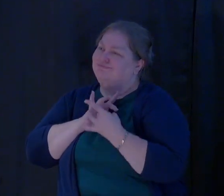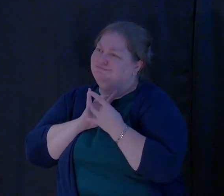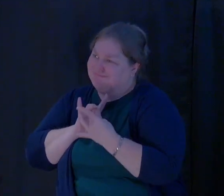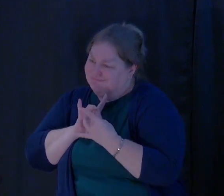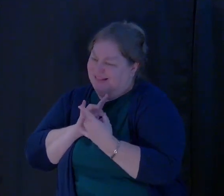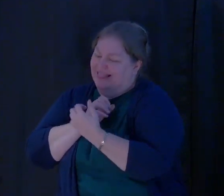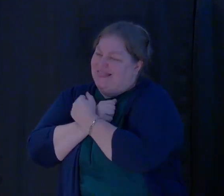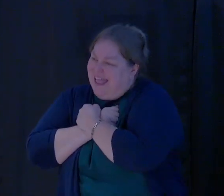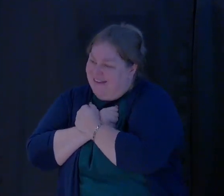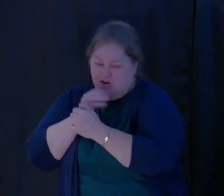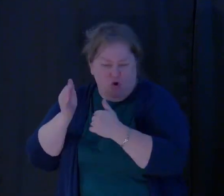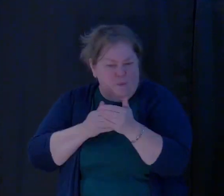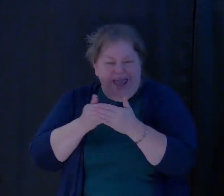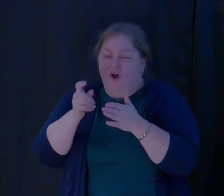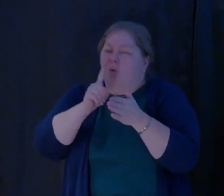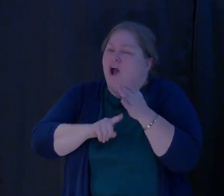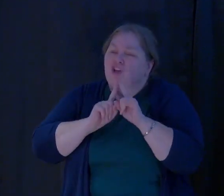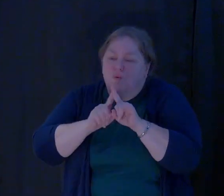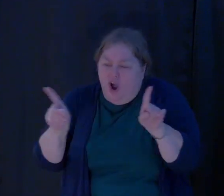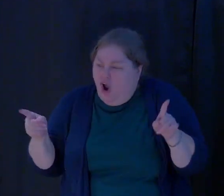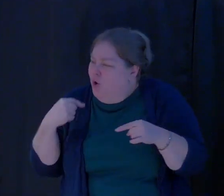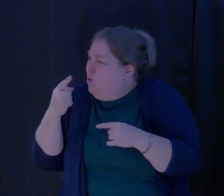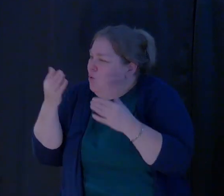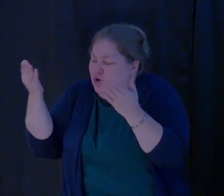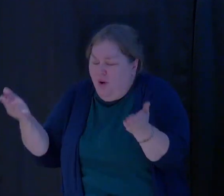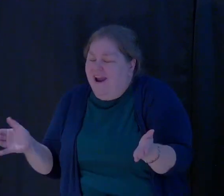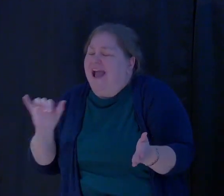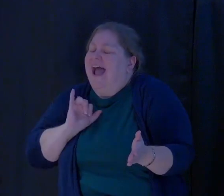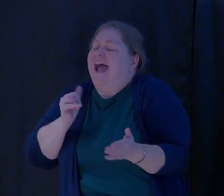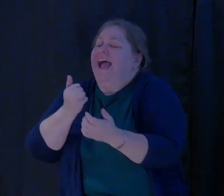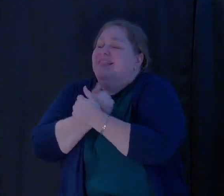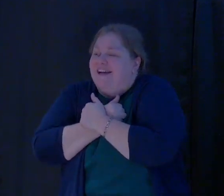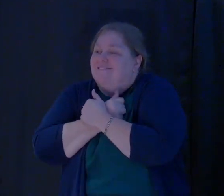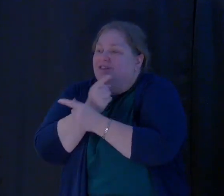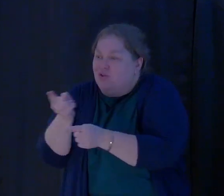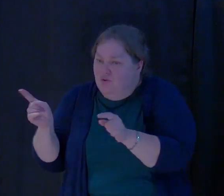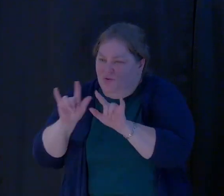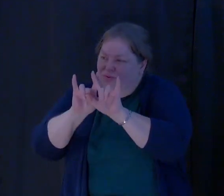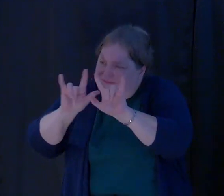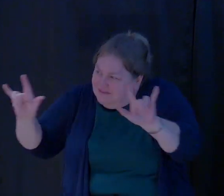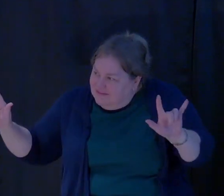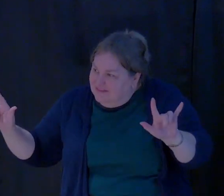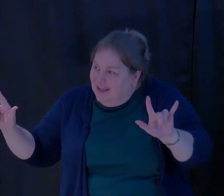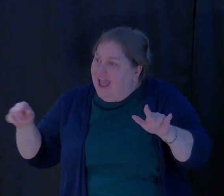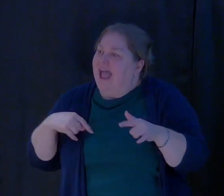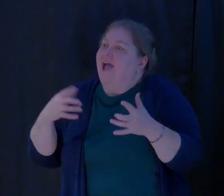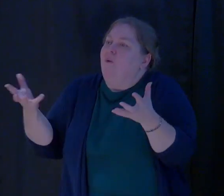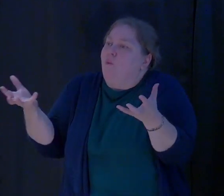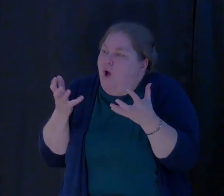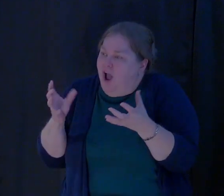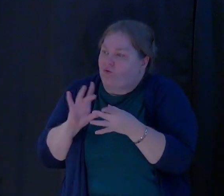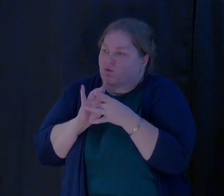matter what you are, no matter who you are, I love you and I want to have a relationship with you.